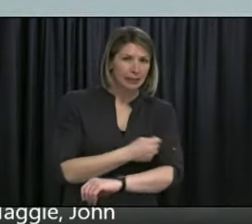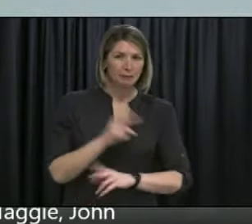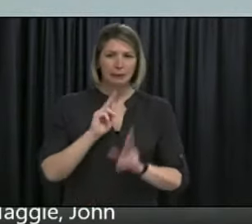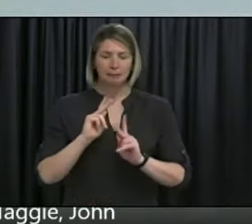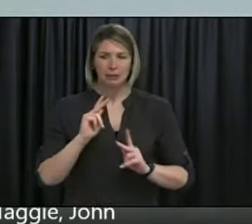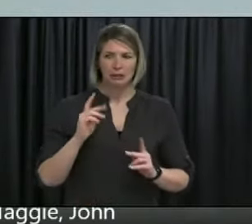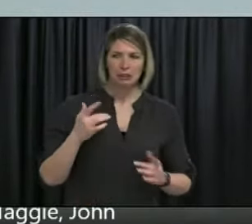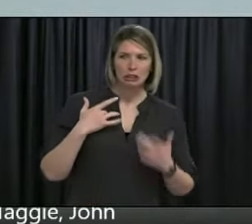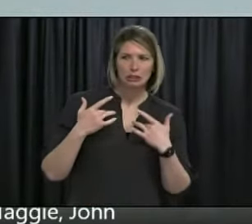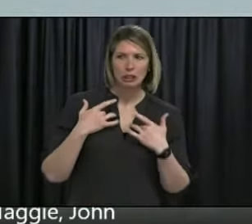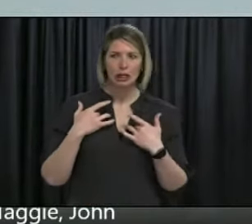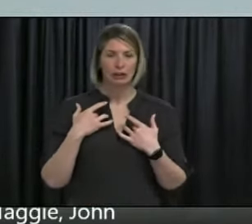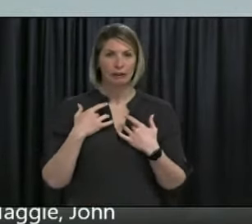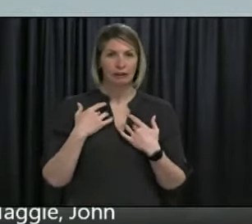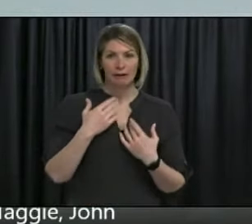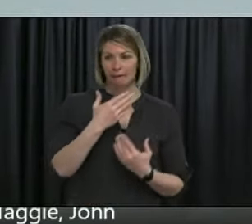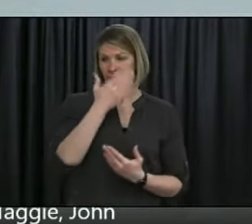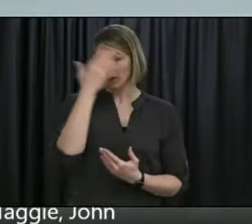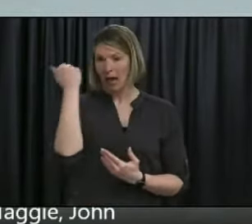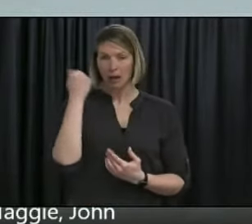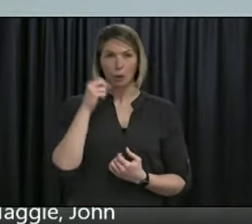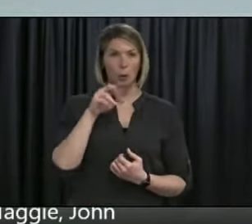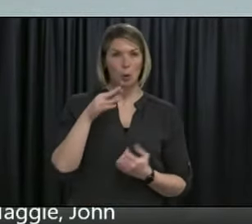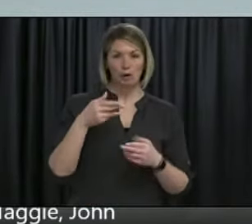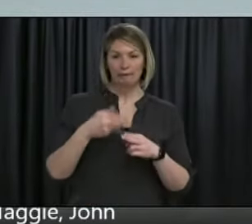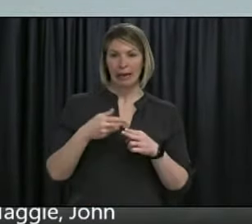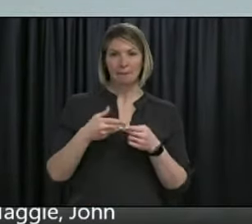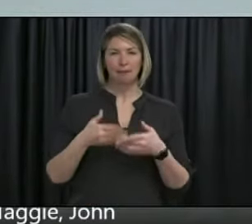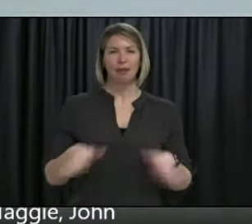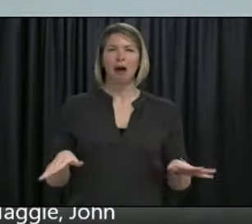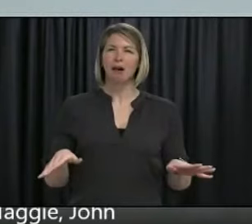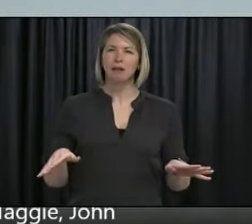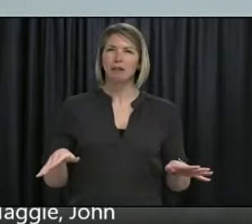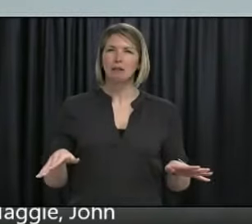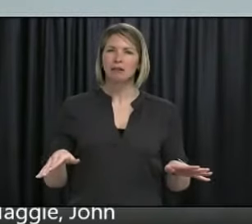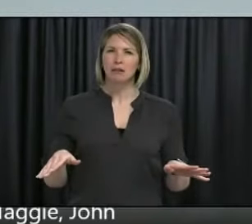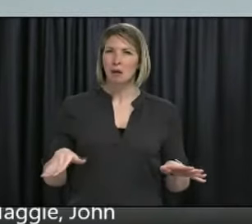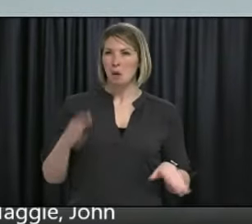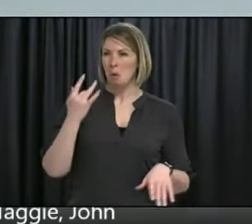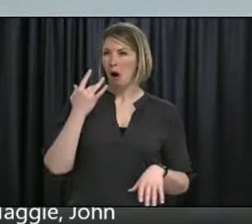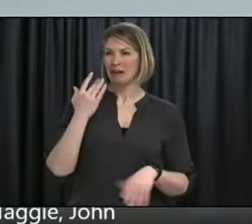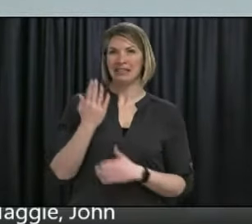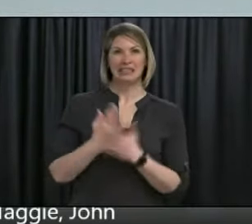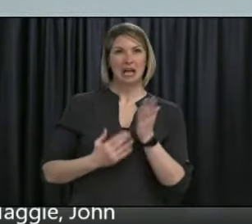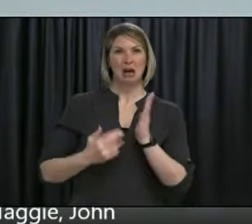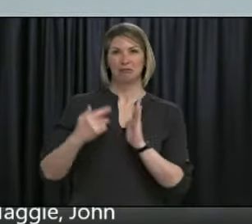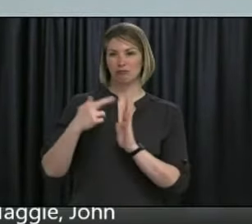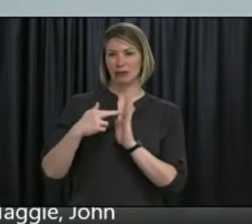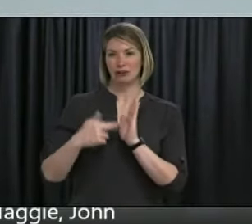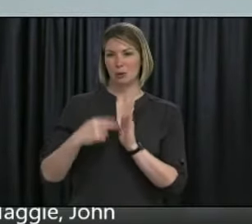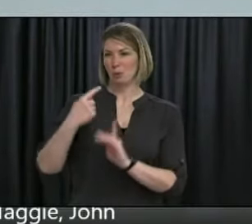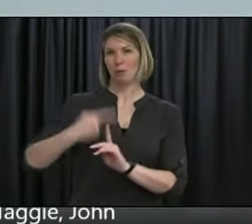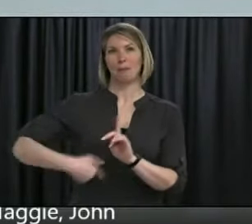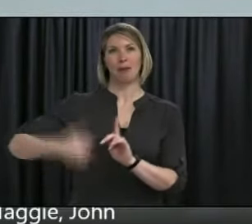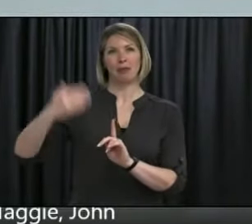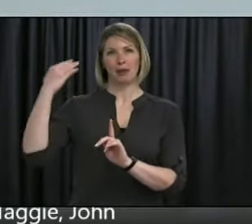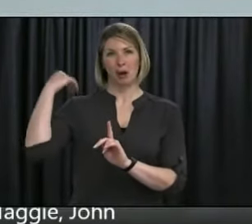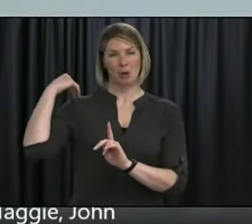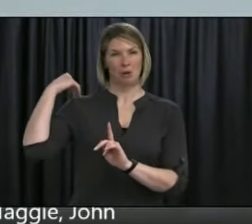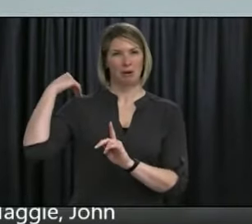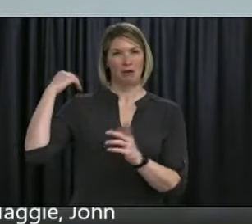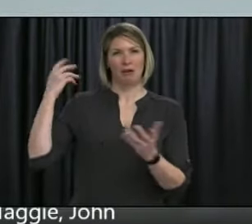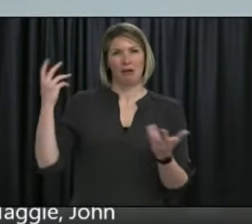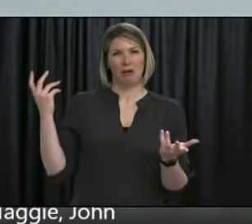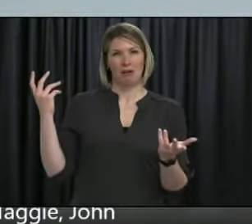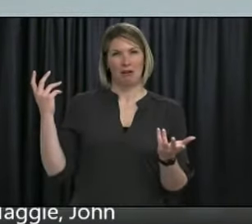I want to say more than a month ago at this point. Why aren't we moving through it by age range at this point of Eastern Health is now looking